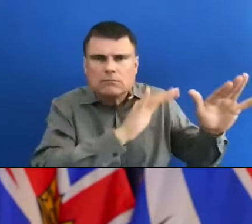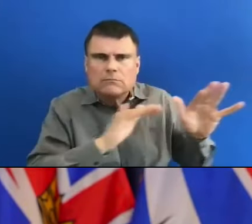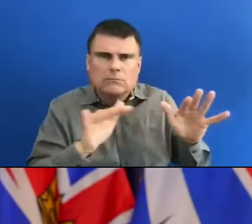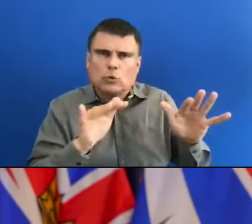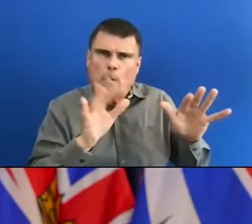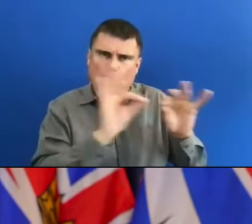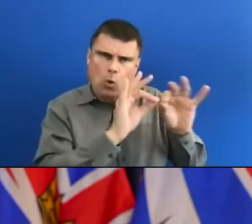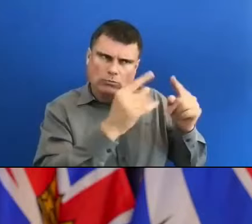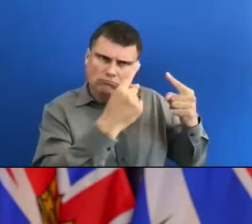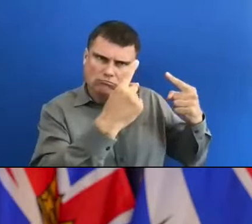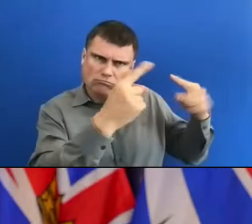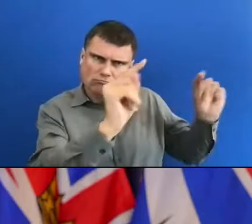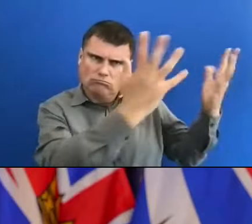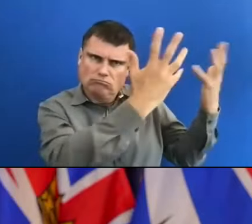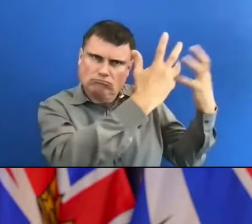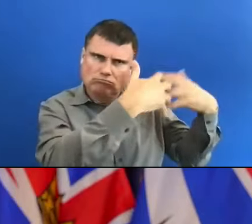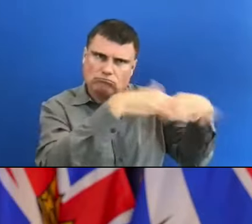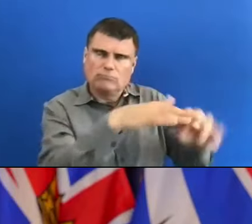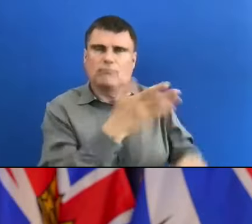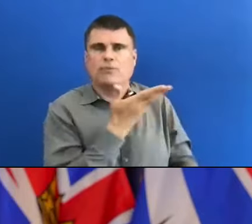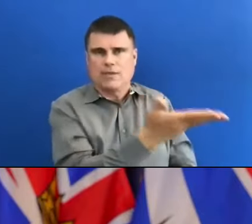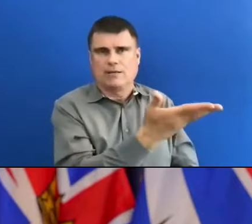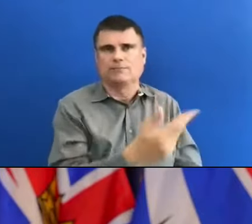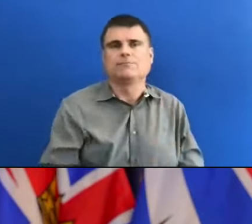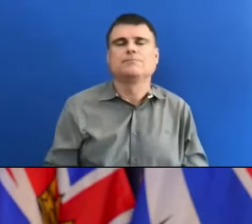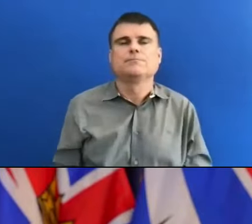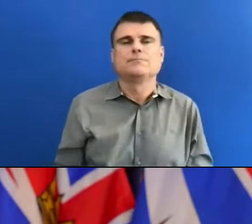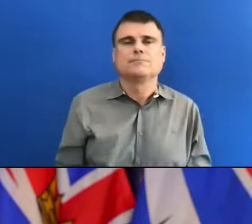We have time for one more question today. Tanya Pletcher, CBC.